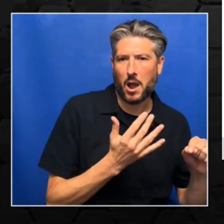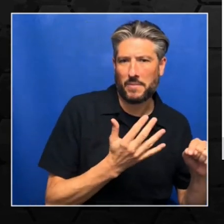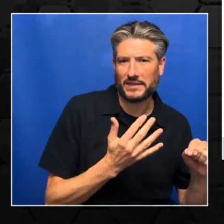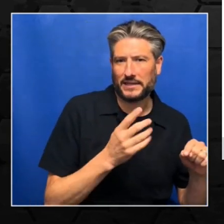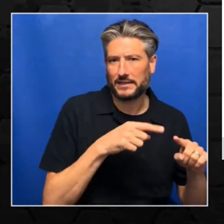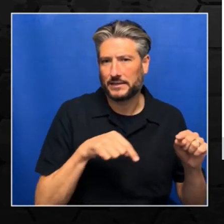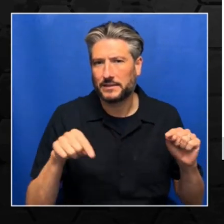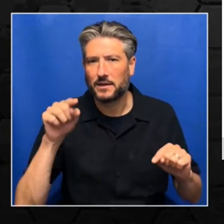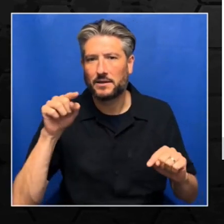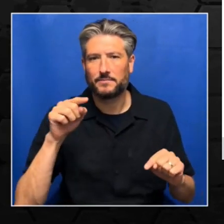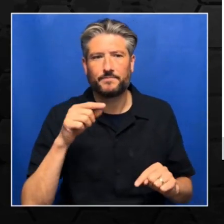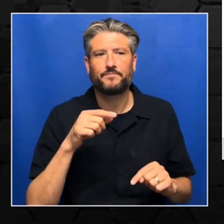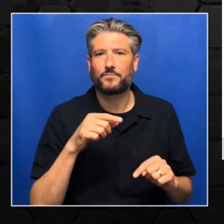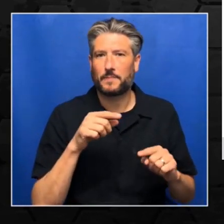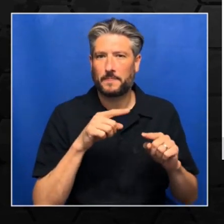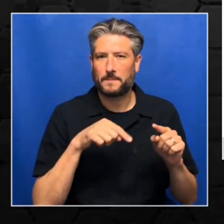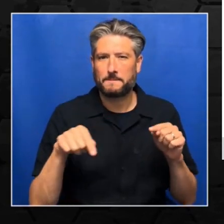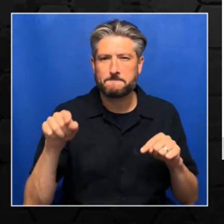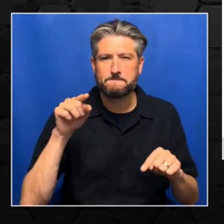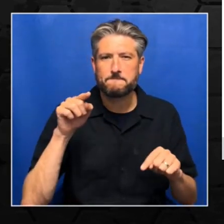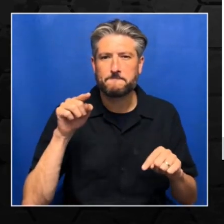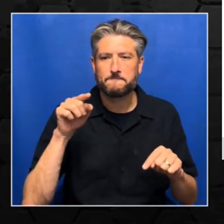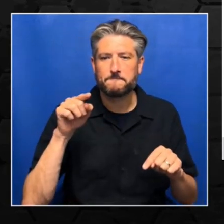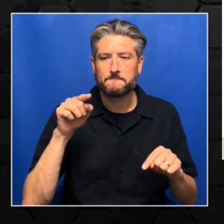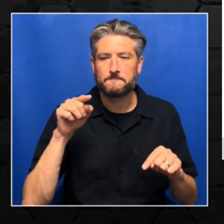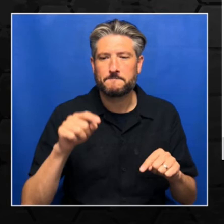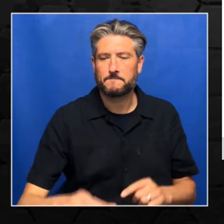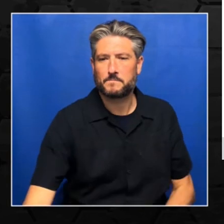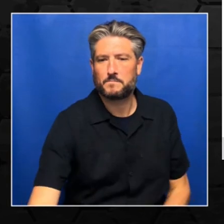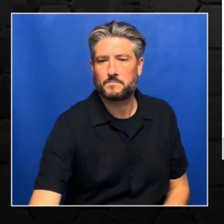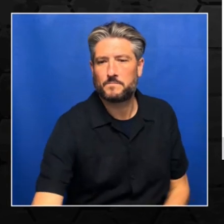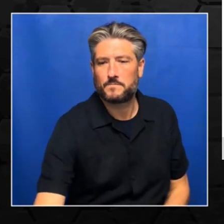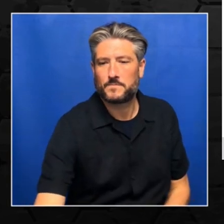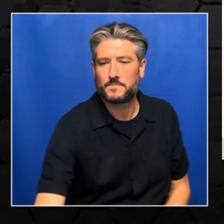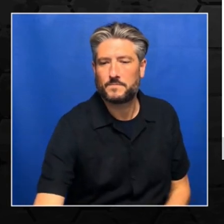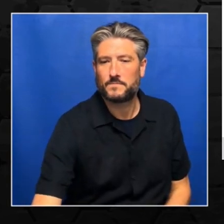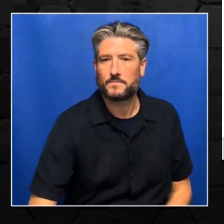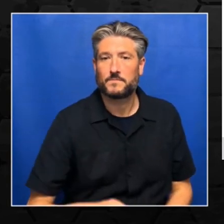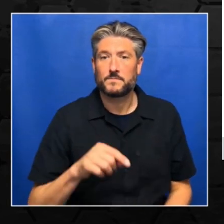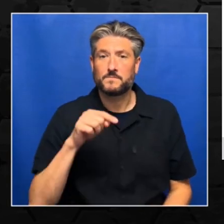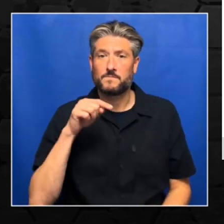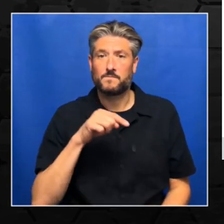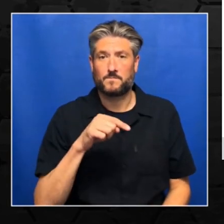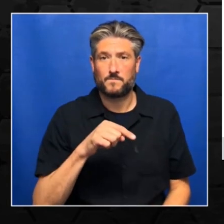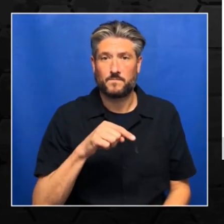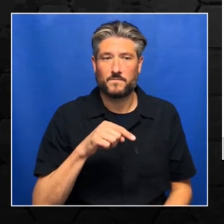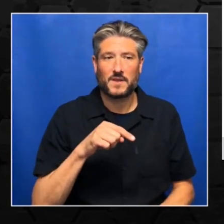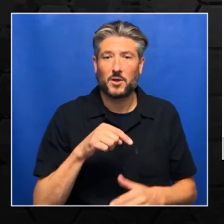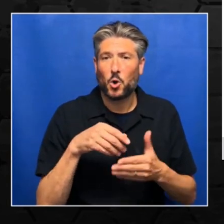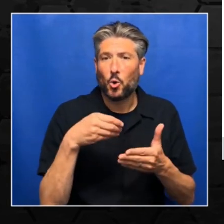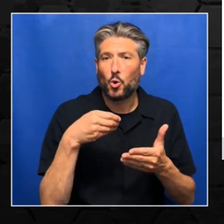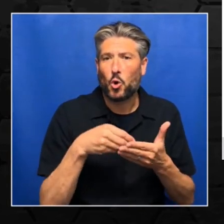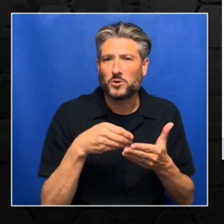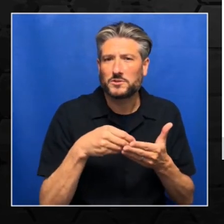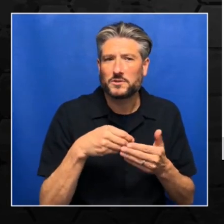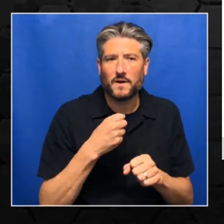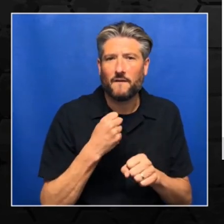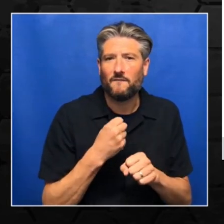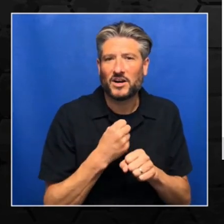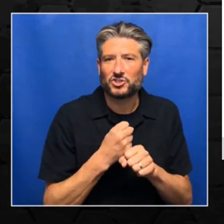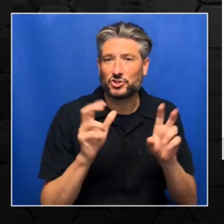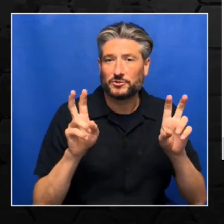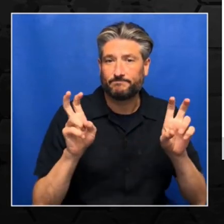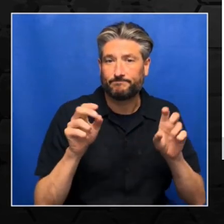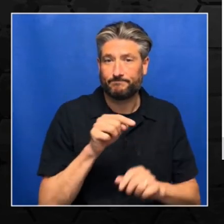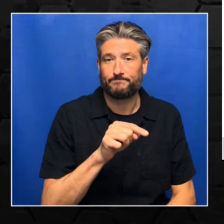descent. So this is what the cost function is. Over here, we have cross entropy loss. Then